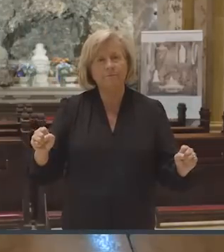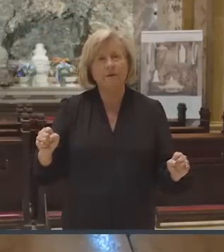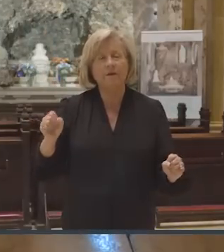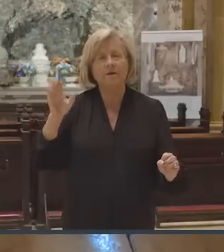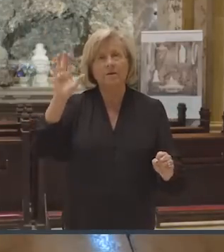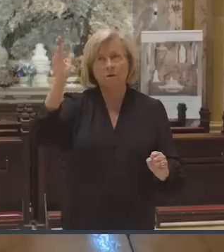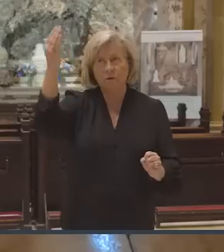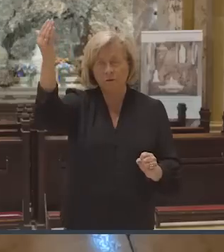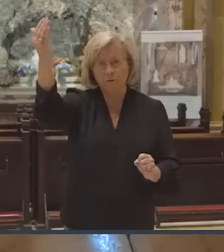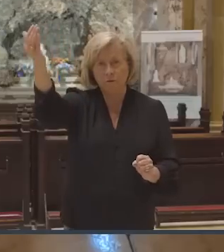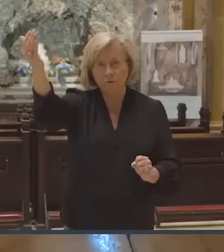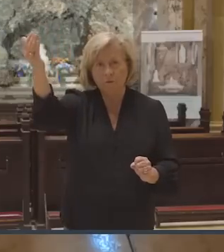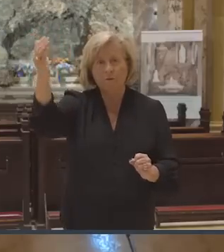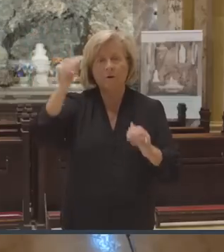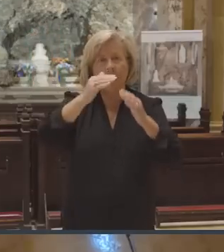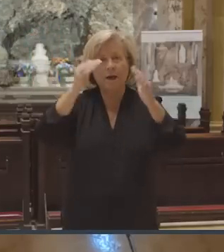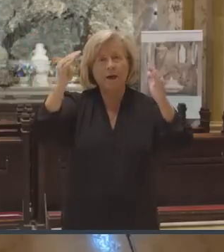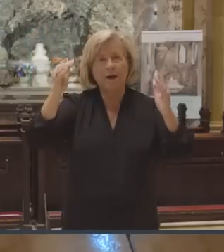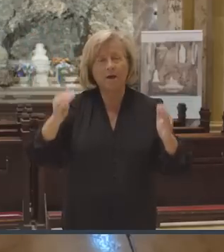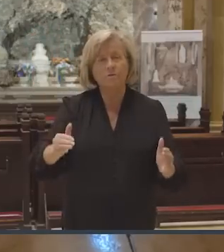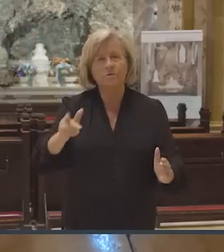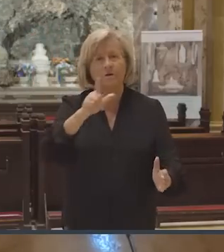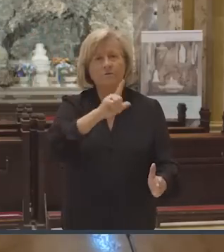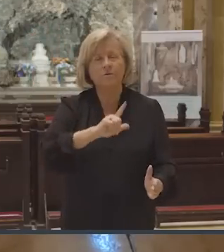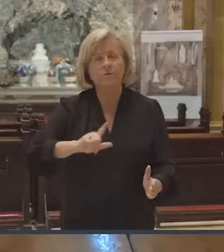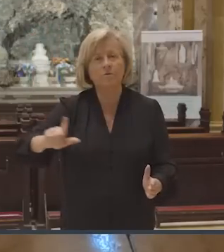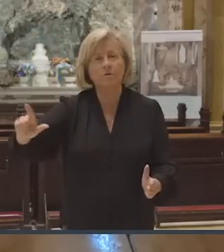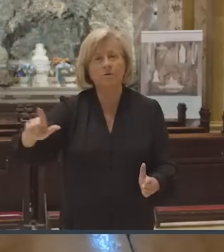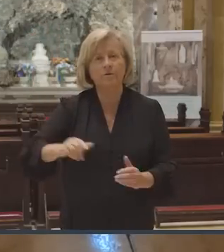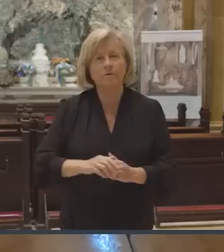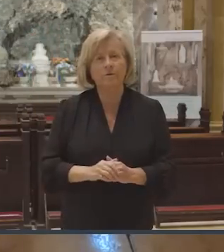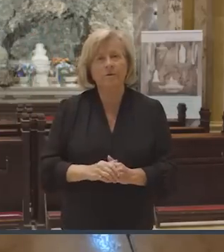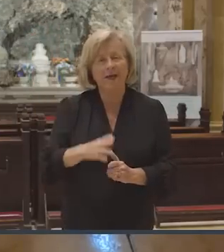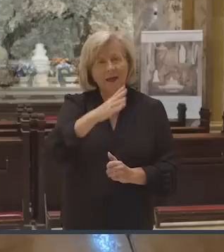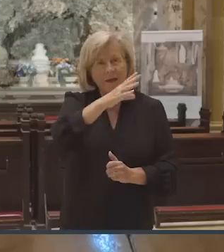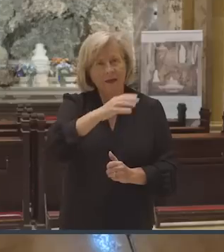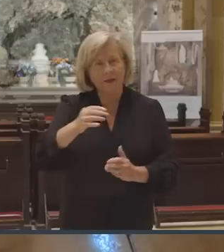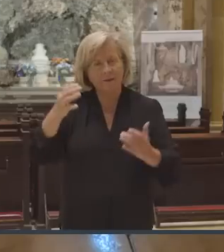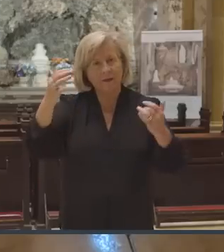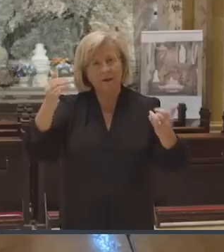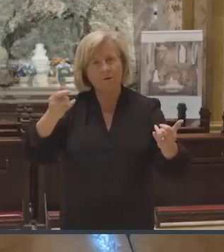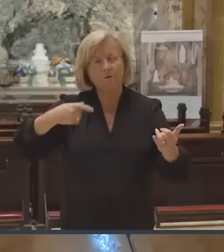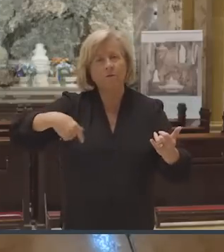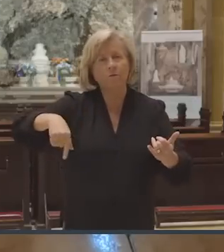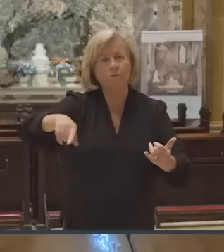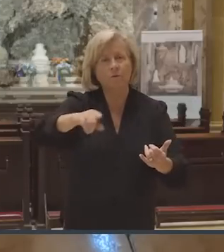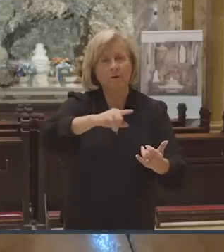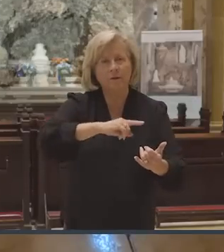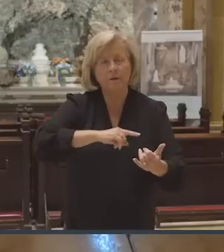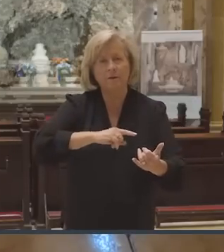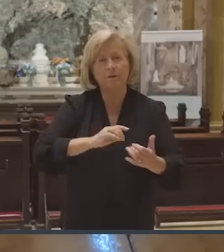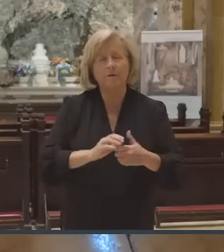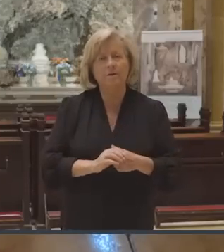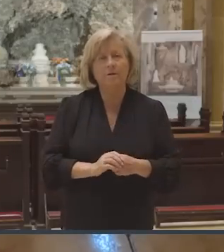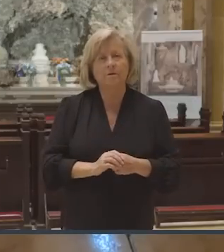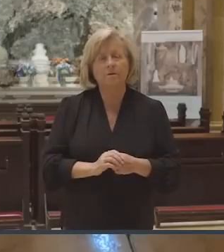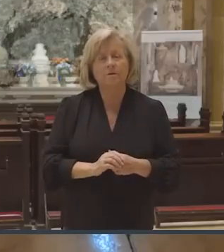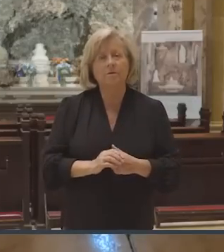go up to the house of the Lord. And now we have set foot